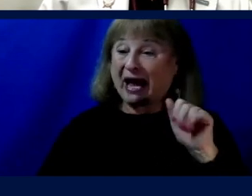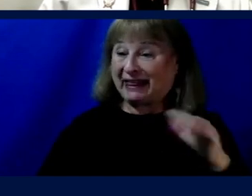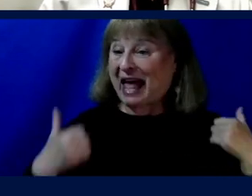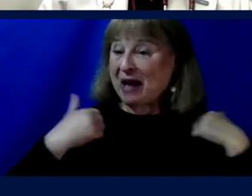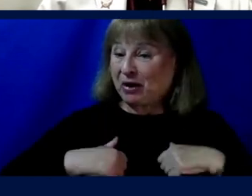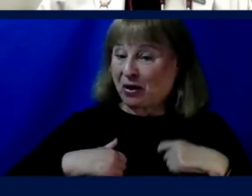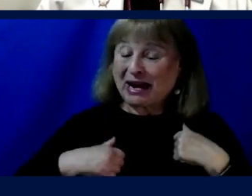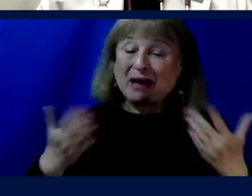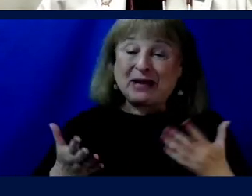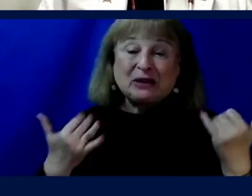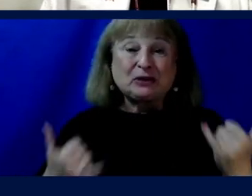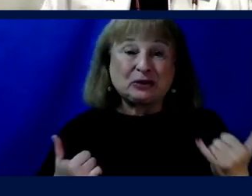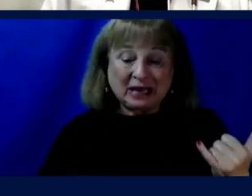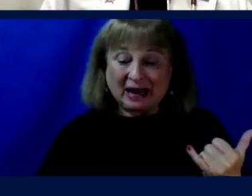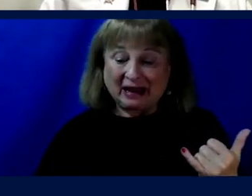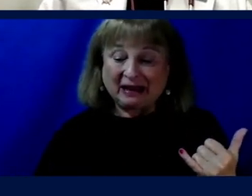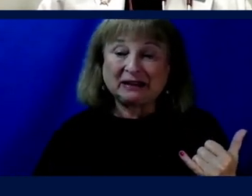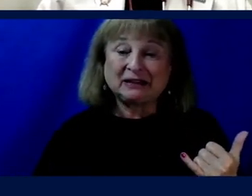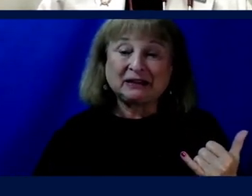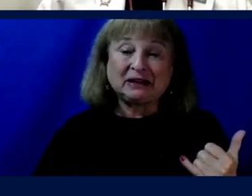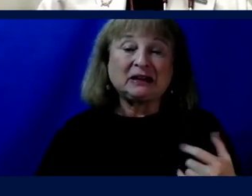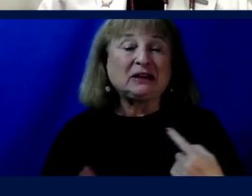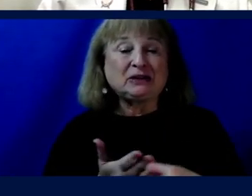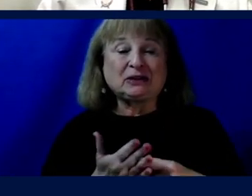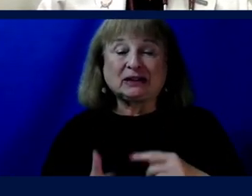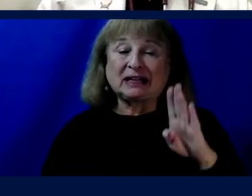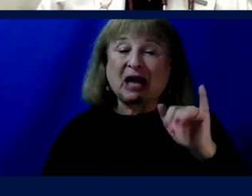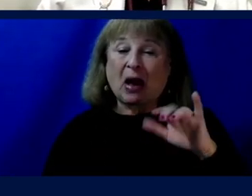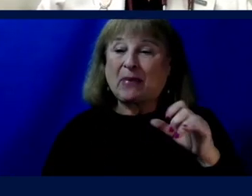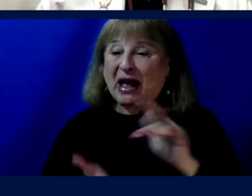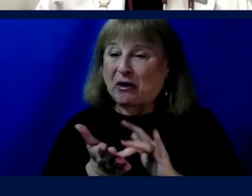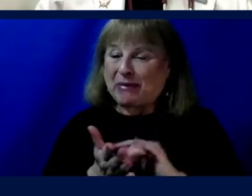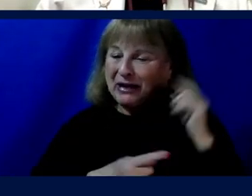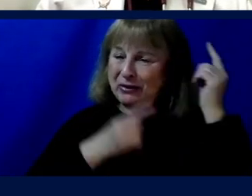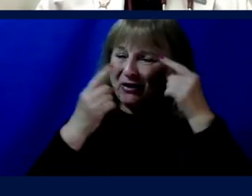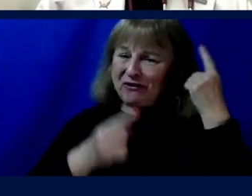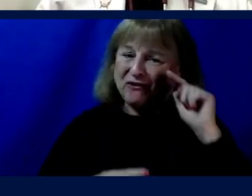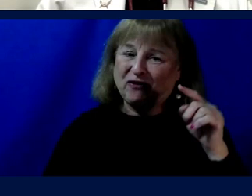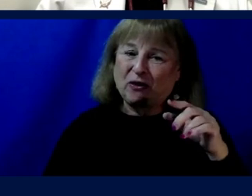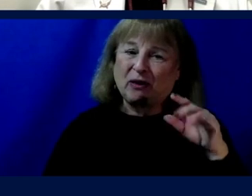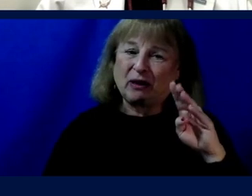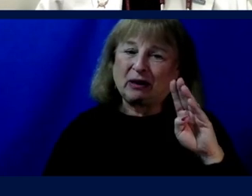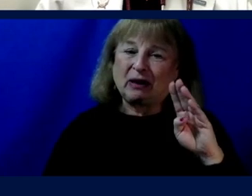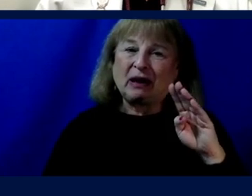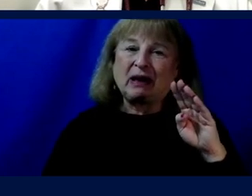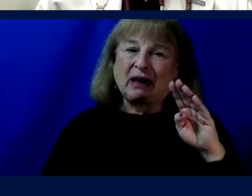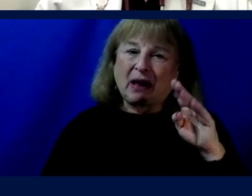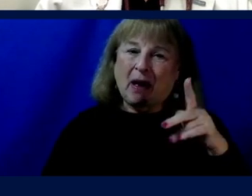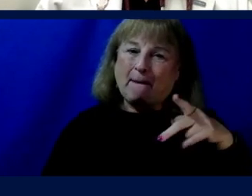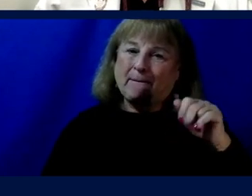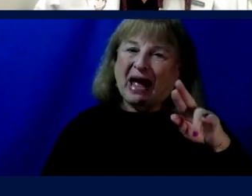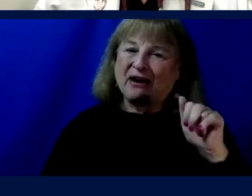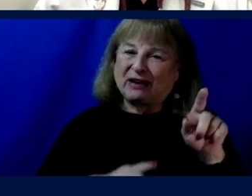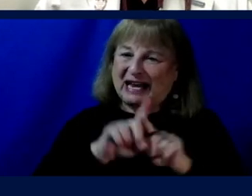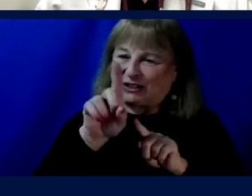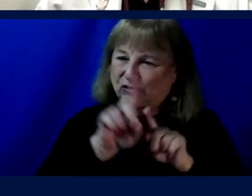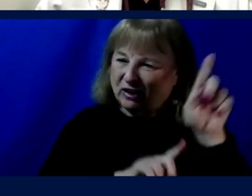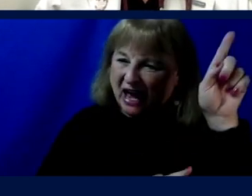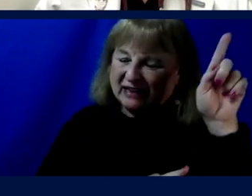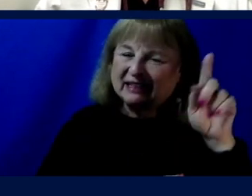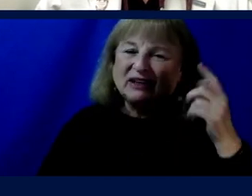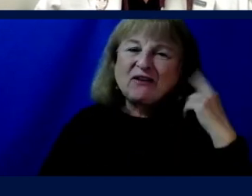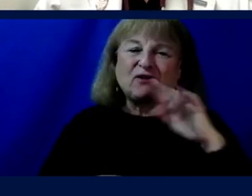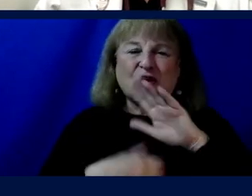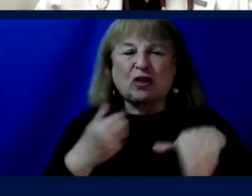today to talk about biomedical considerations for paraastronautics, also known as astronautics for the whole human